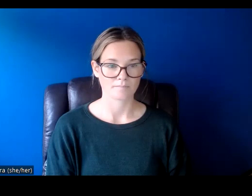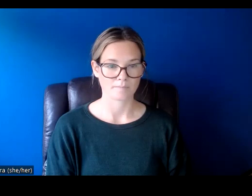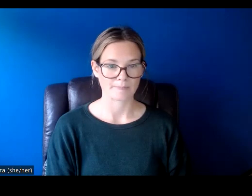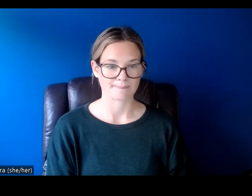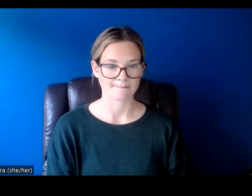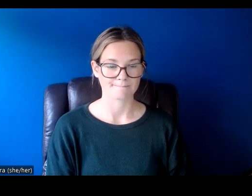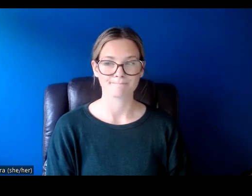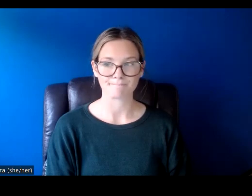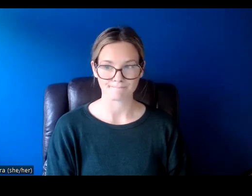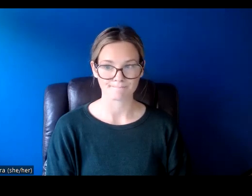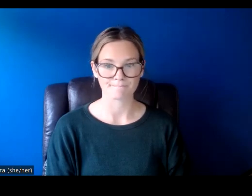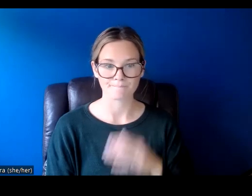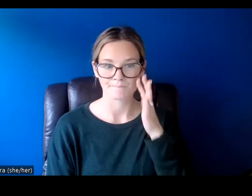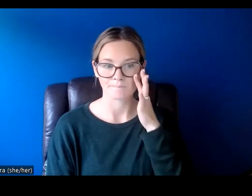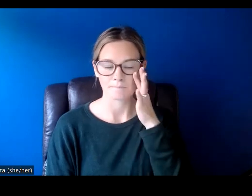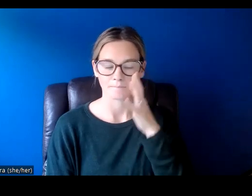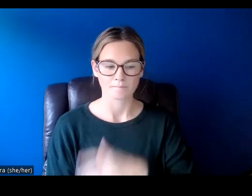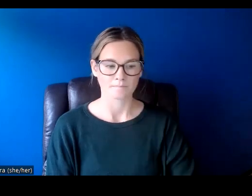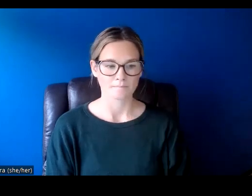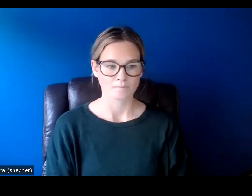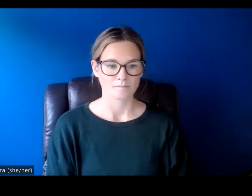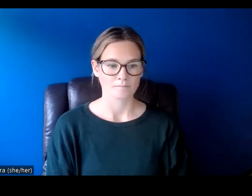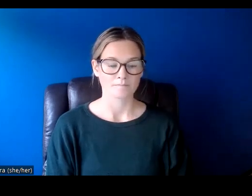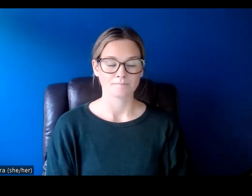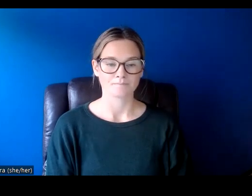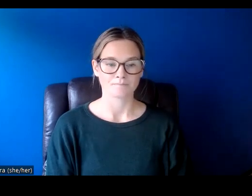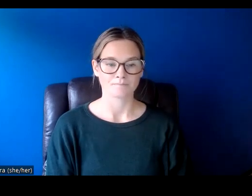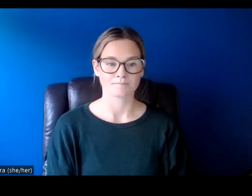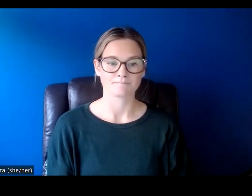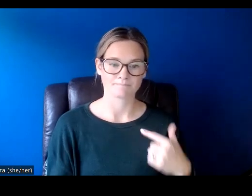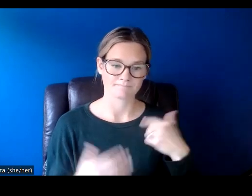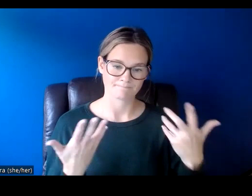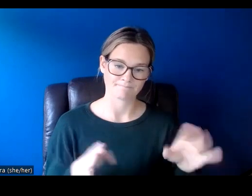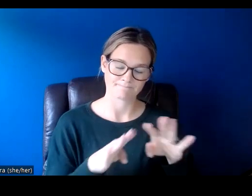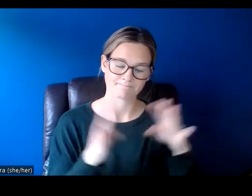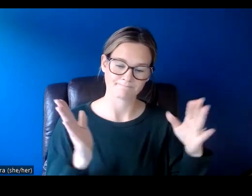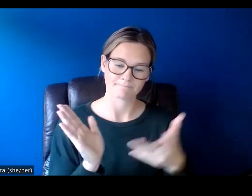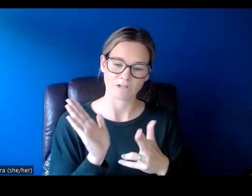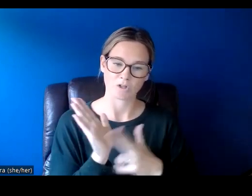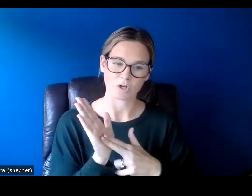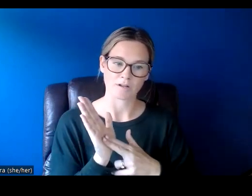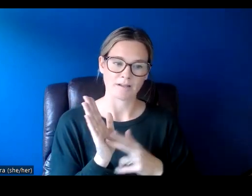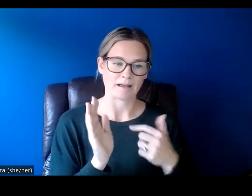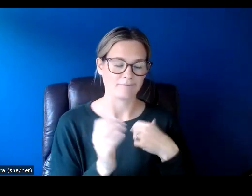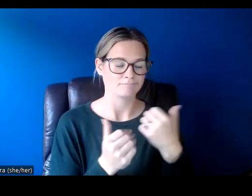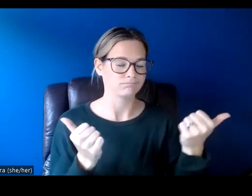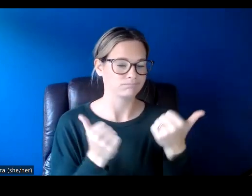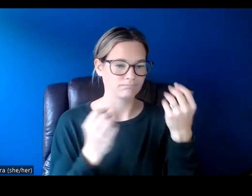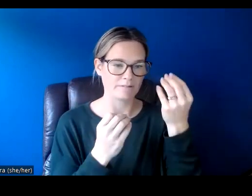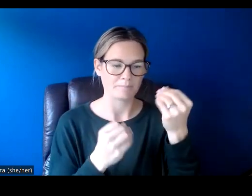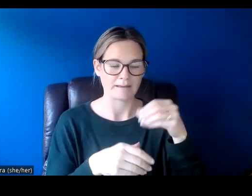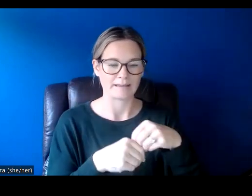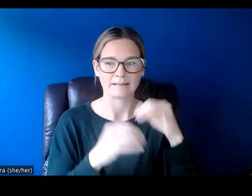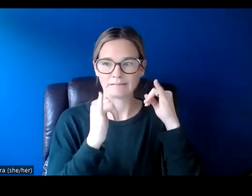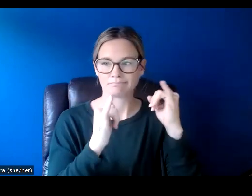All right, so when we log on, there is always a lot of information in our instruction